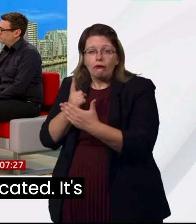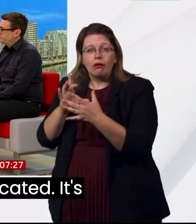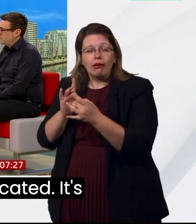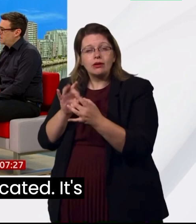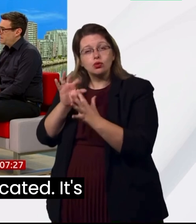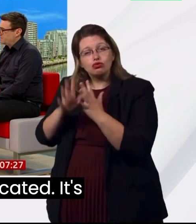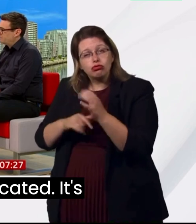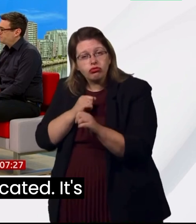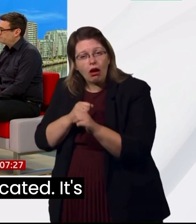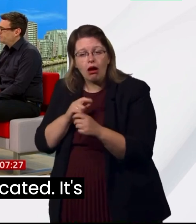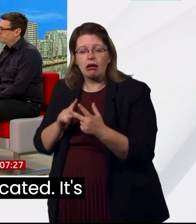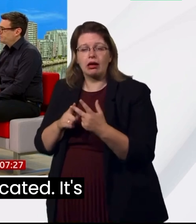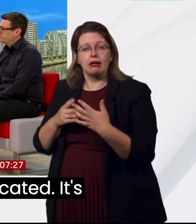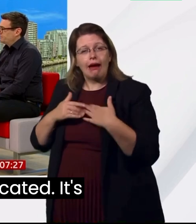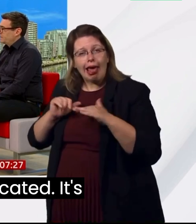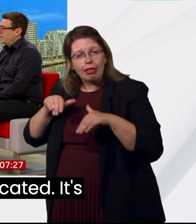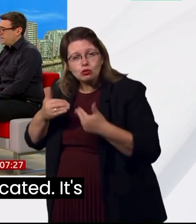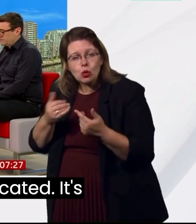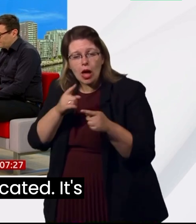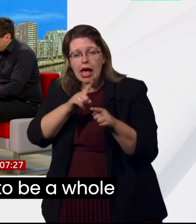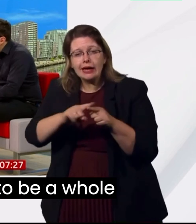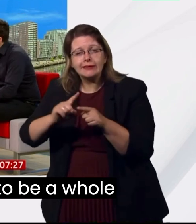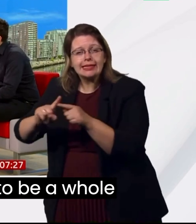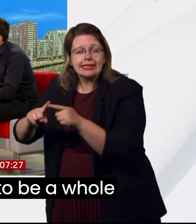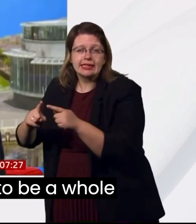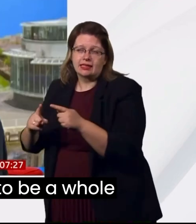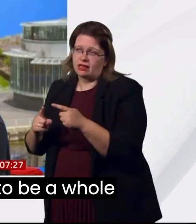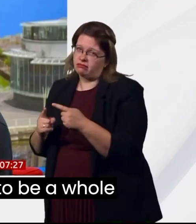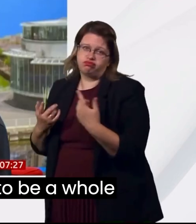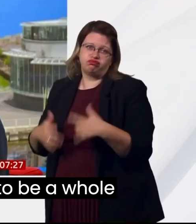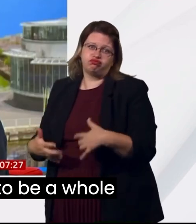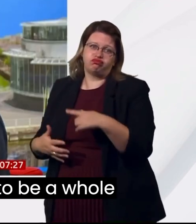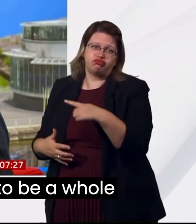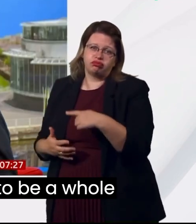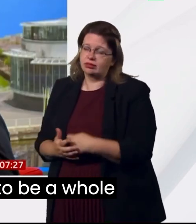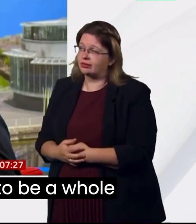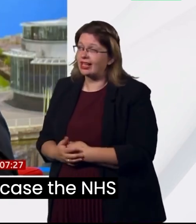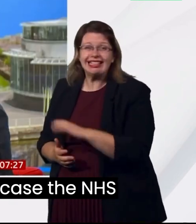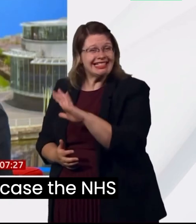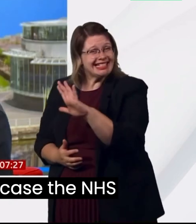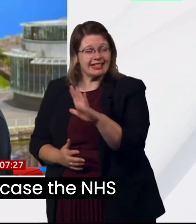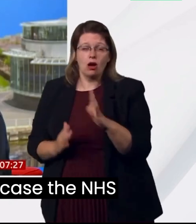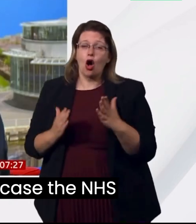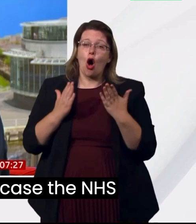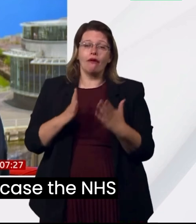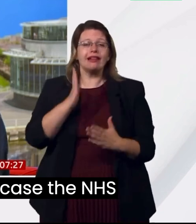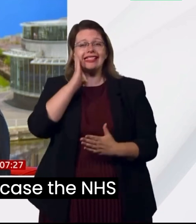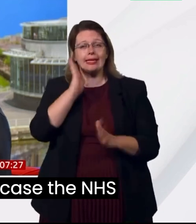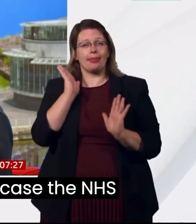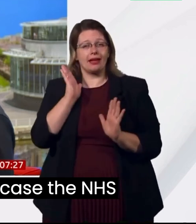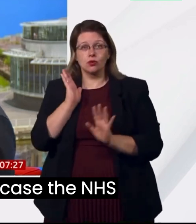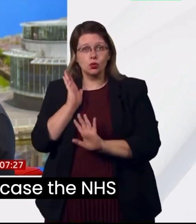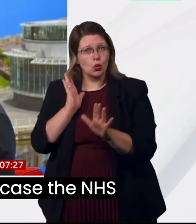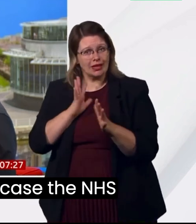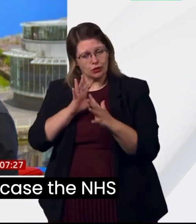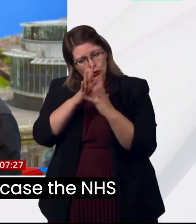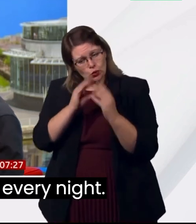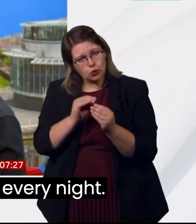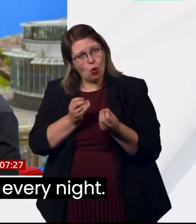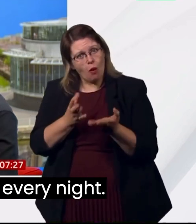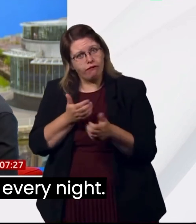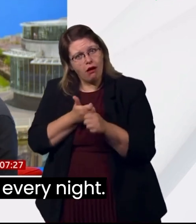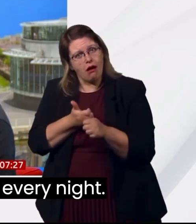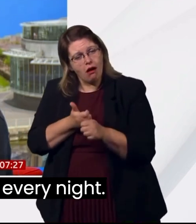health services. It's complicated. It's very complicated. It's got to be a whole place approach. So in our case, the NHS